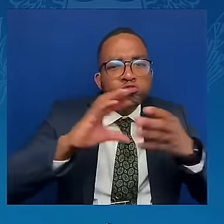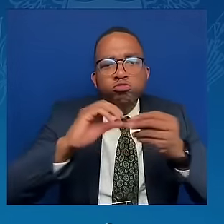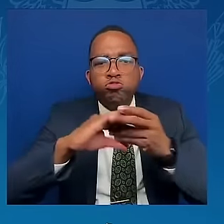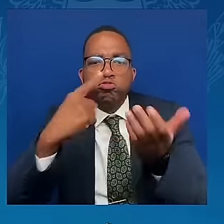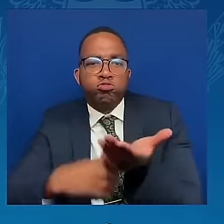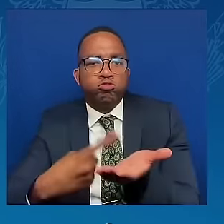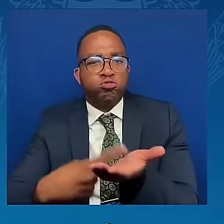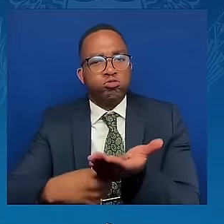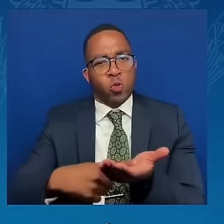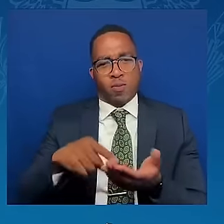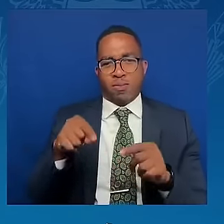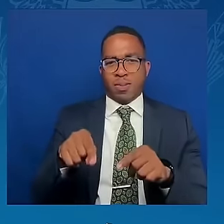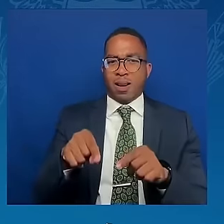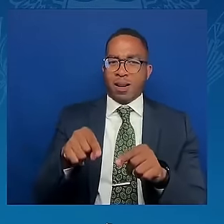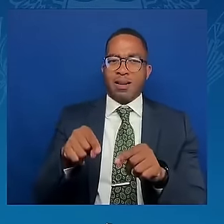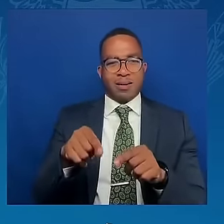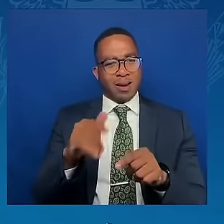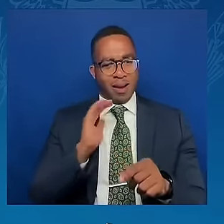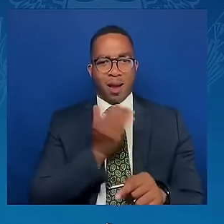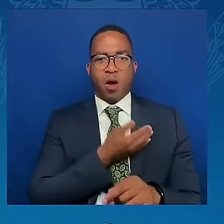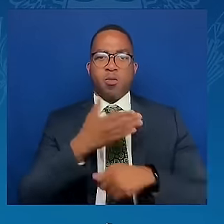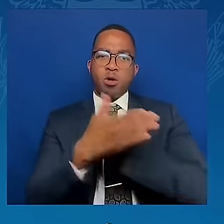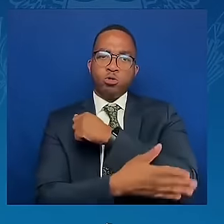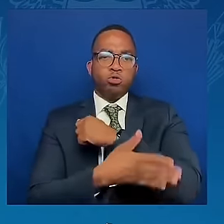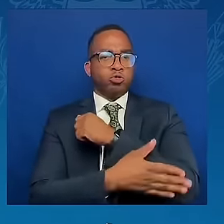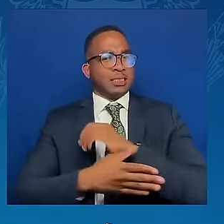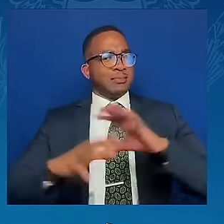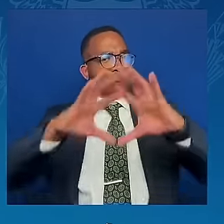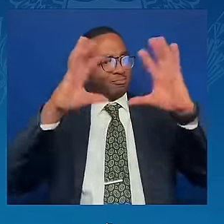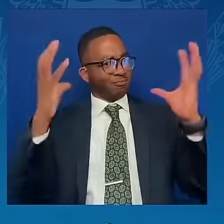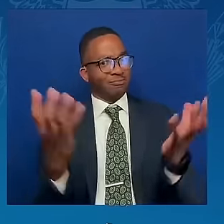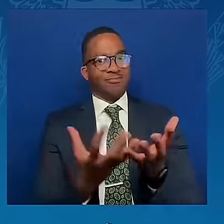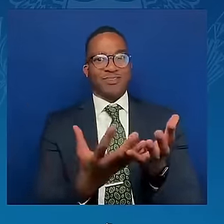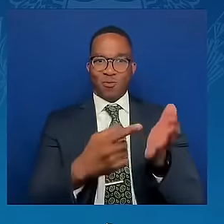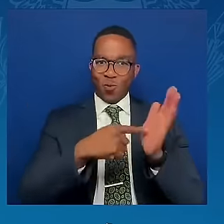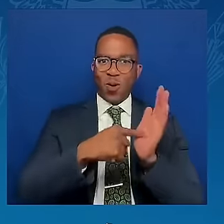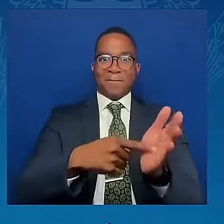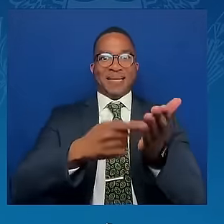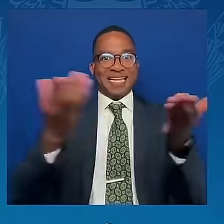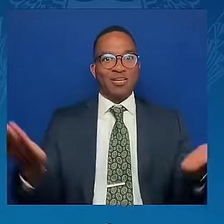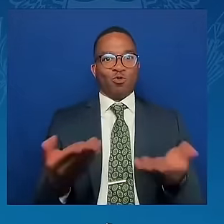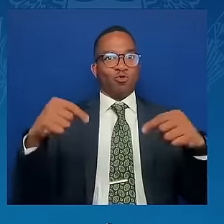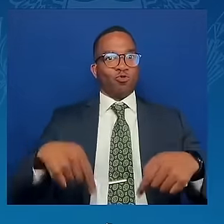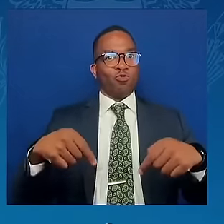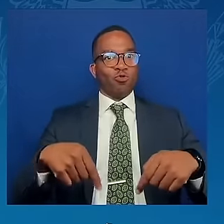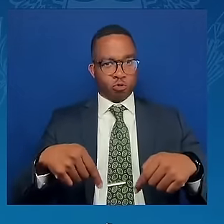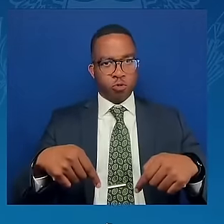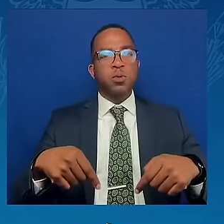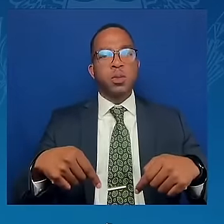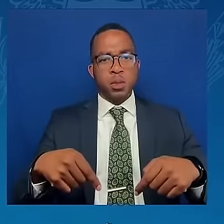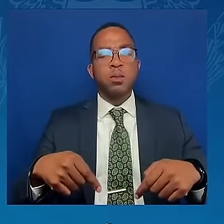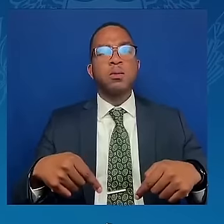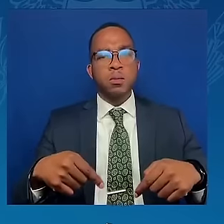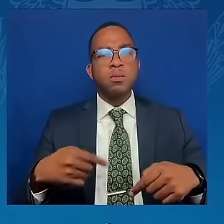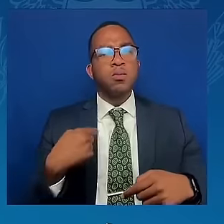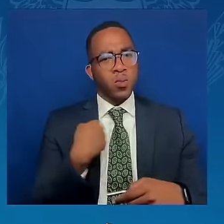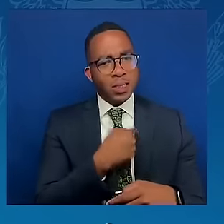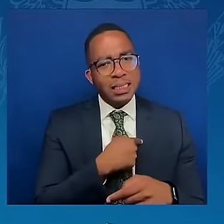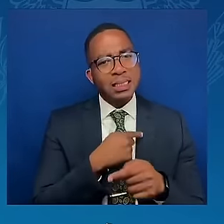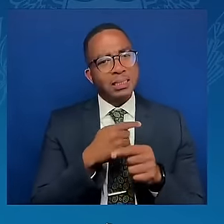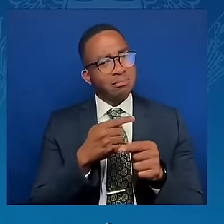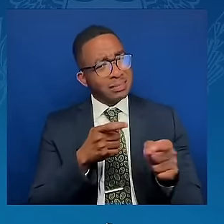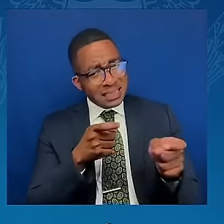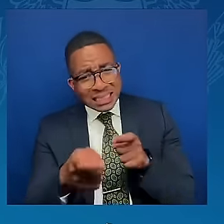represented at the peace summit. We have managed to avoid one of the most terrible things, namely